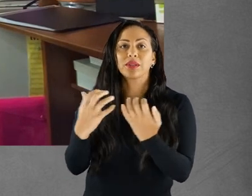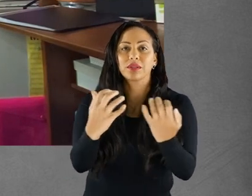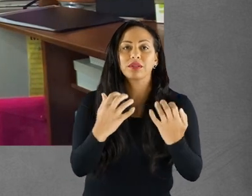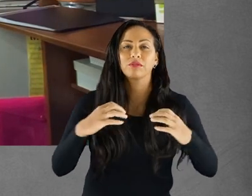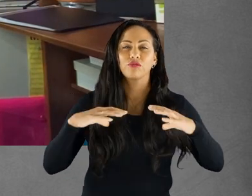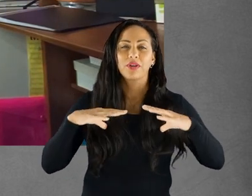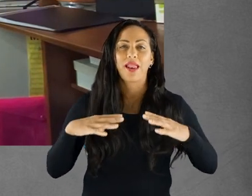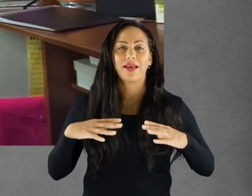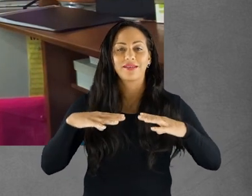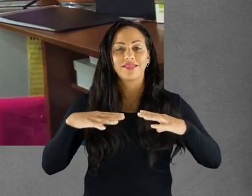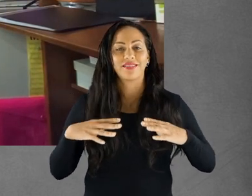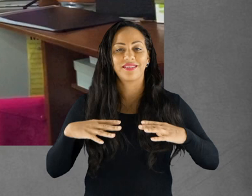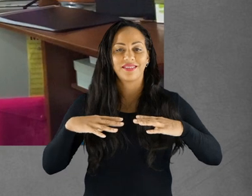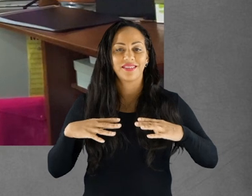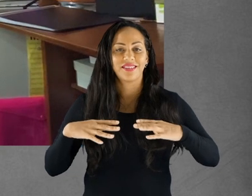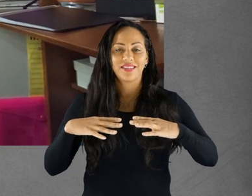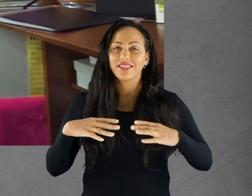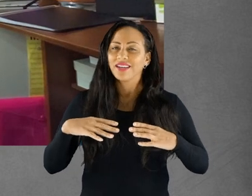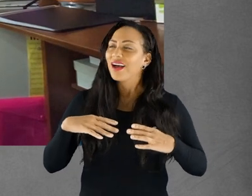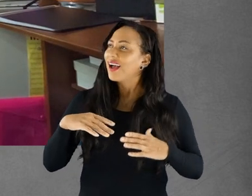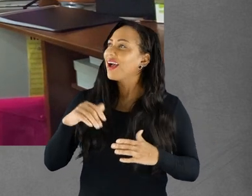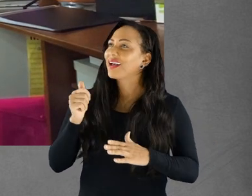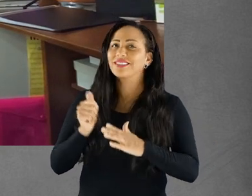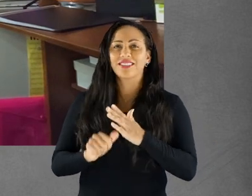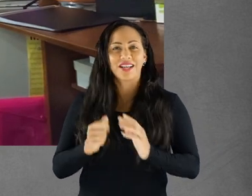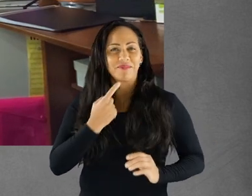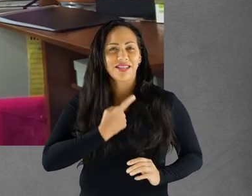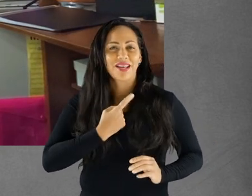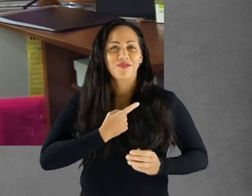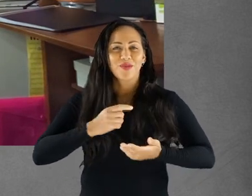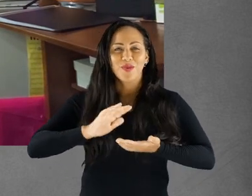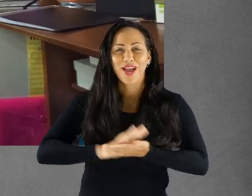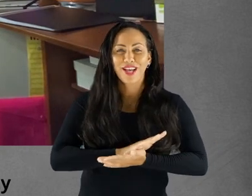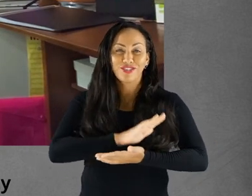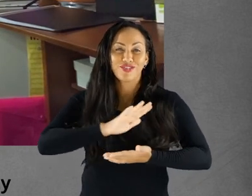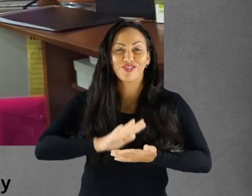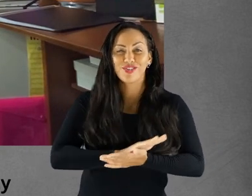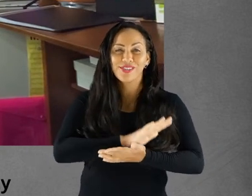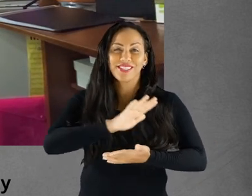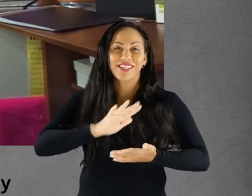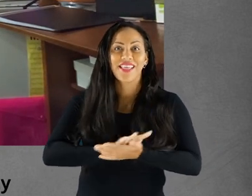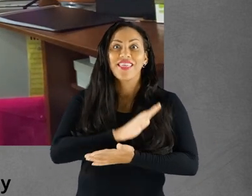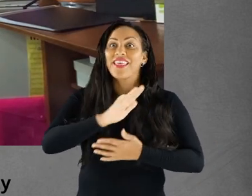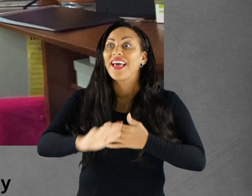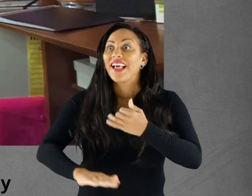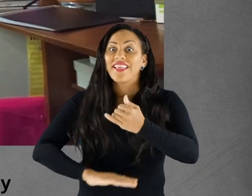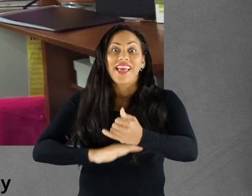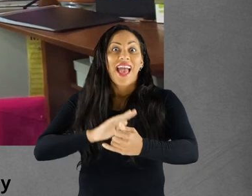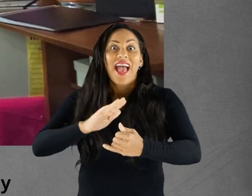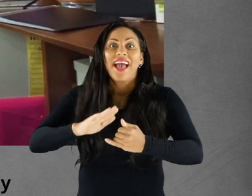I start to enjoy my poetry and by the end of the performance